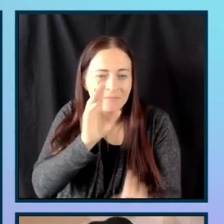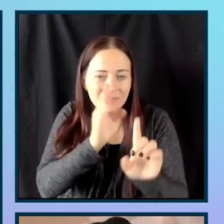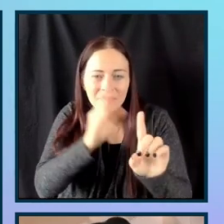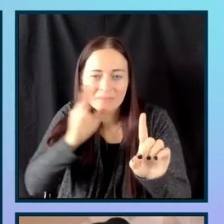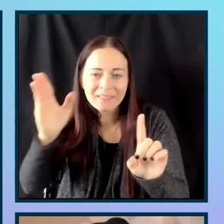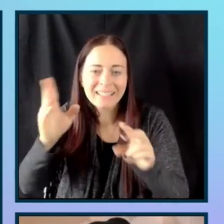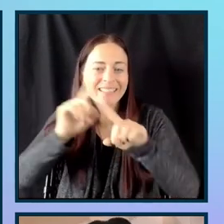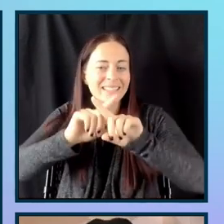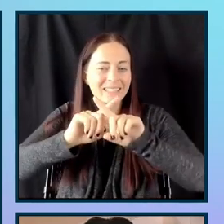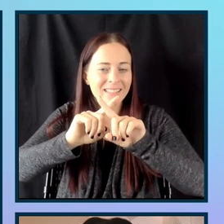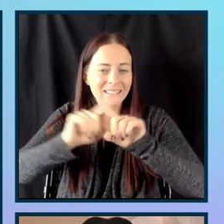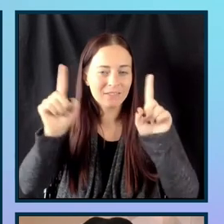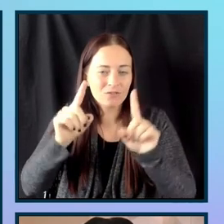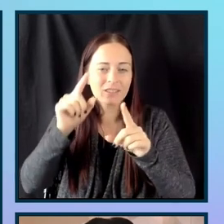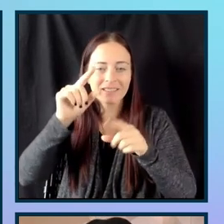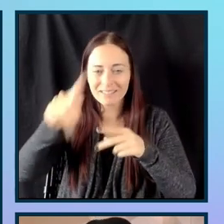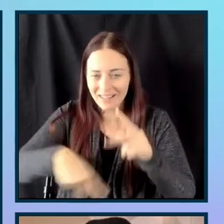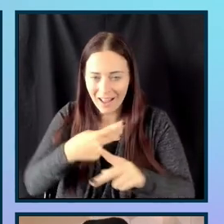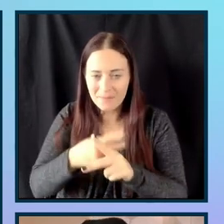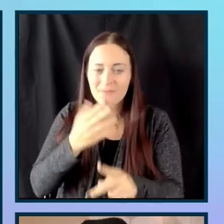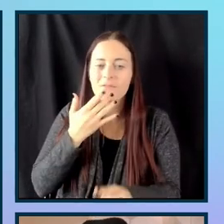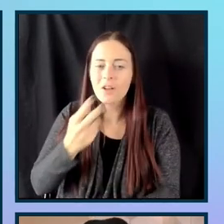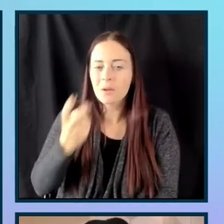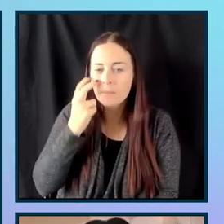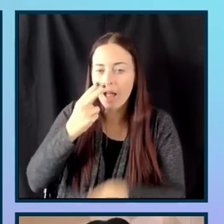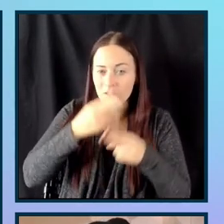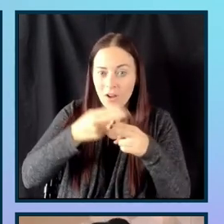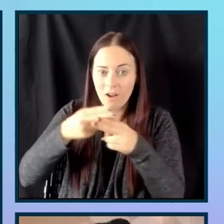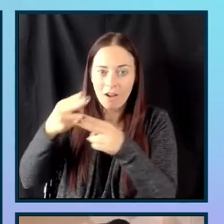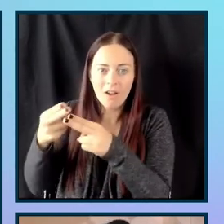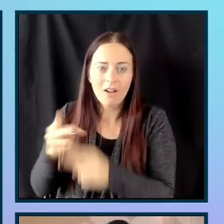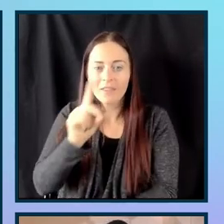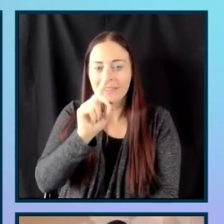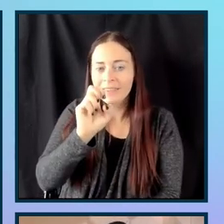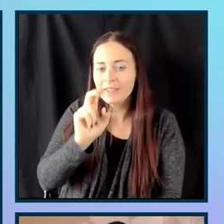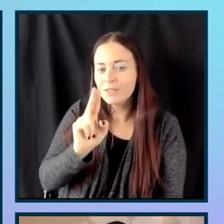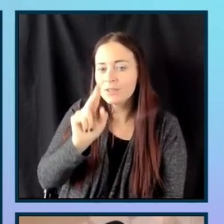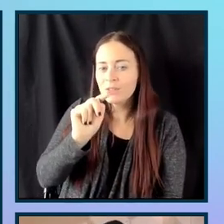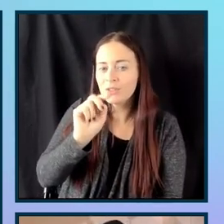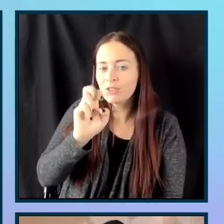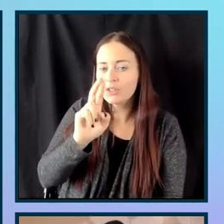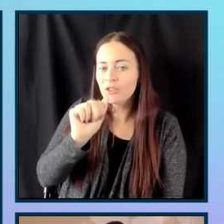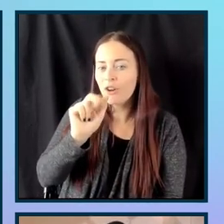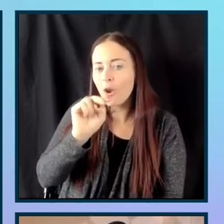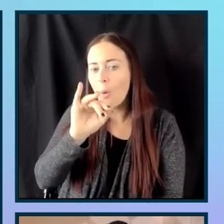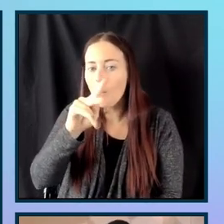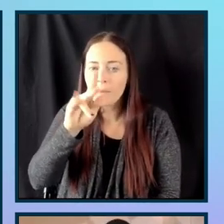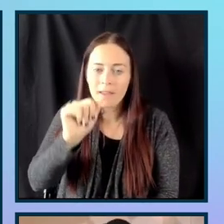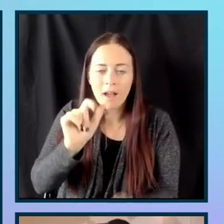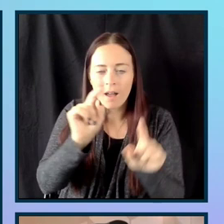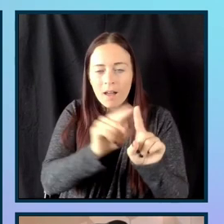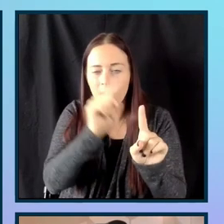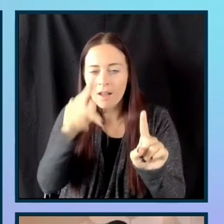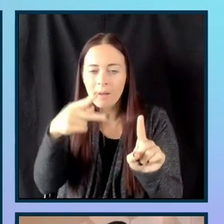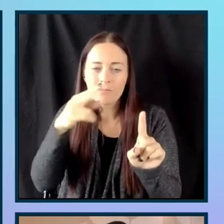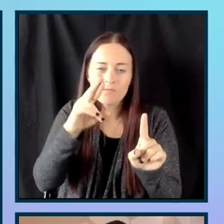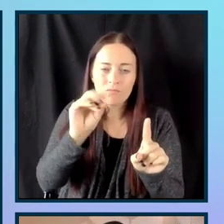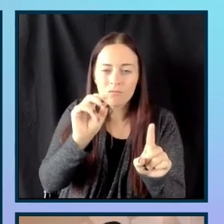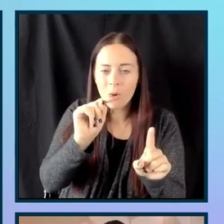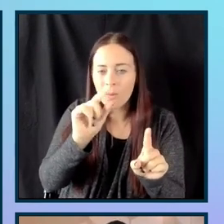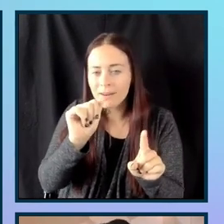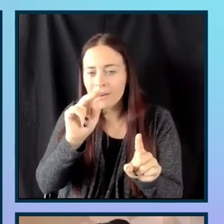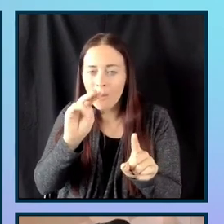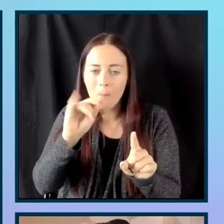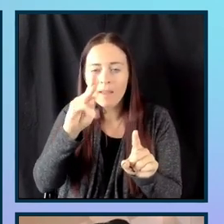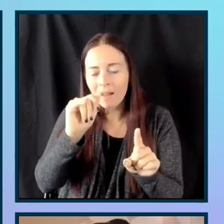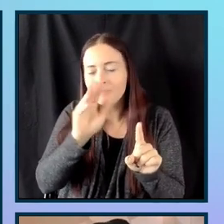Protonopia, Trichonopia, and the grayscale. So you can see that this shows how different people might perceive these colors, and that you